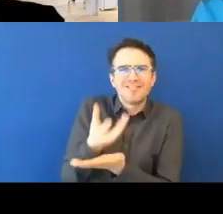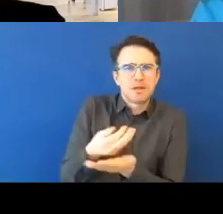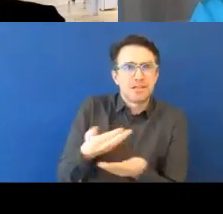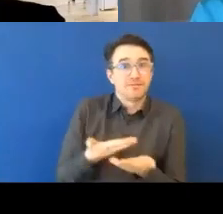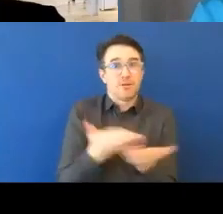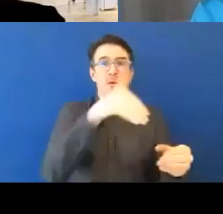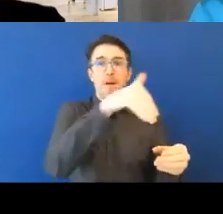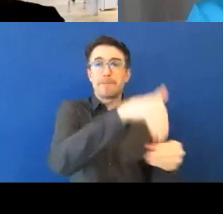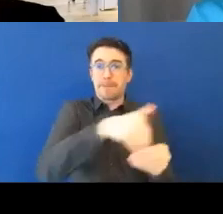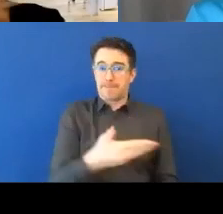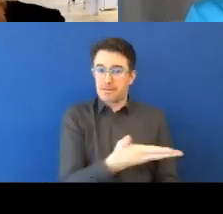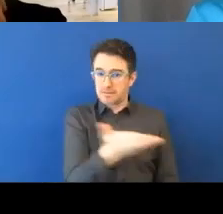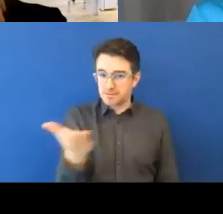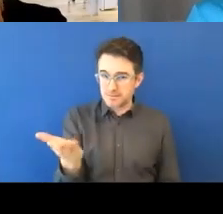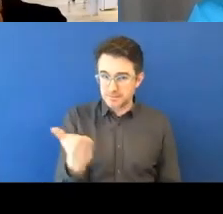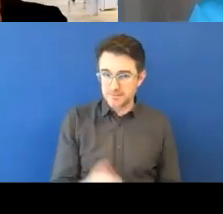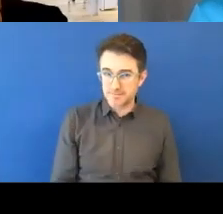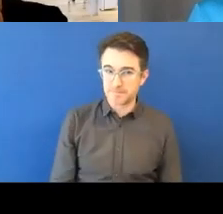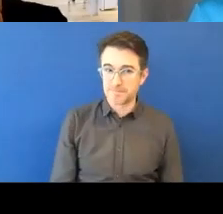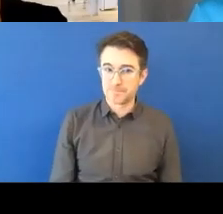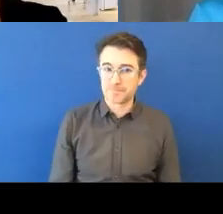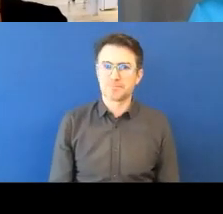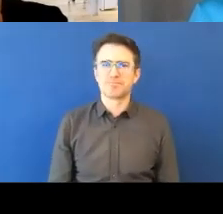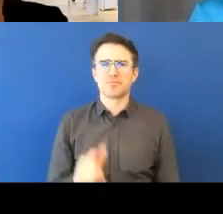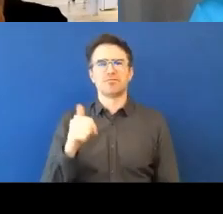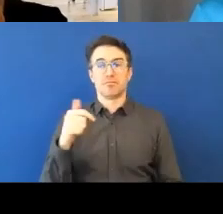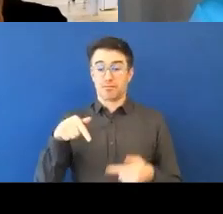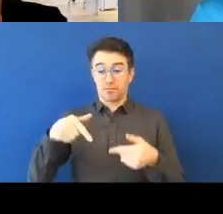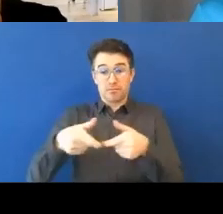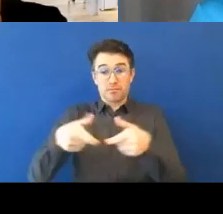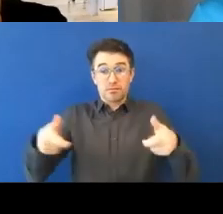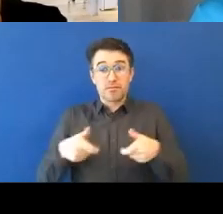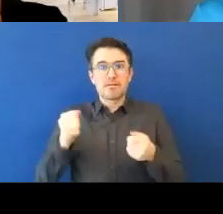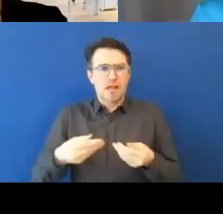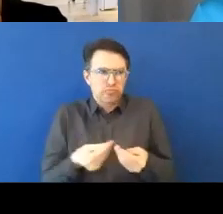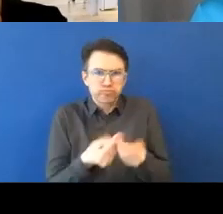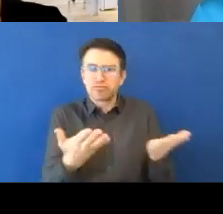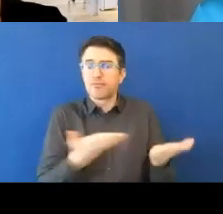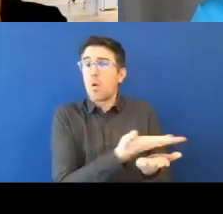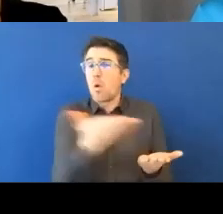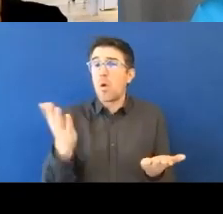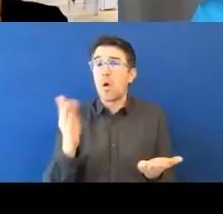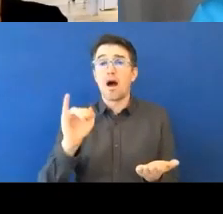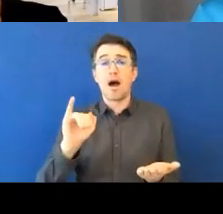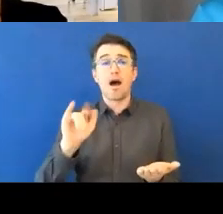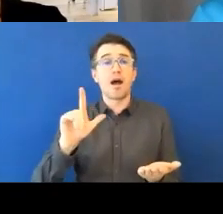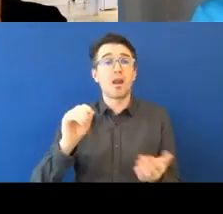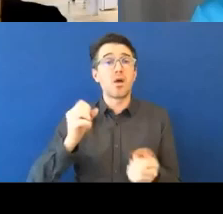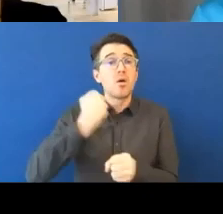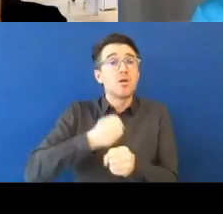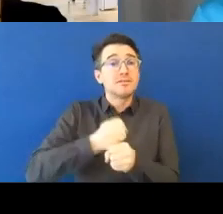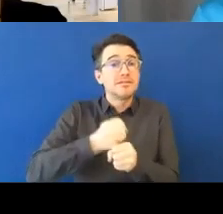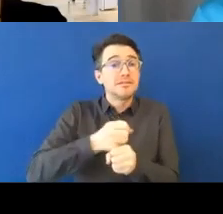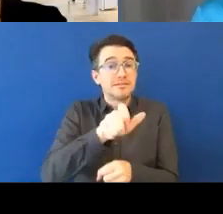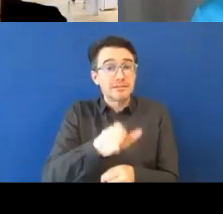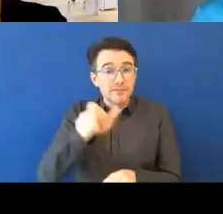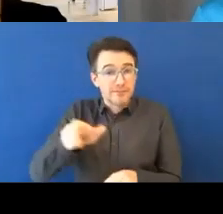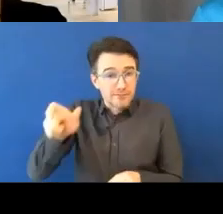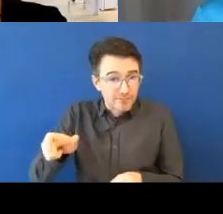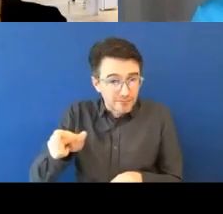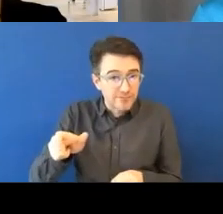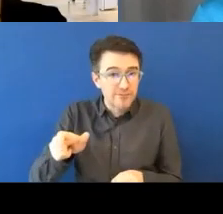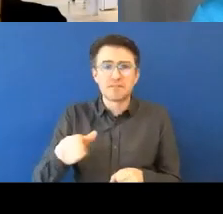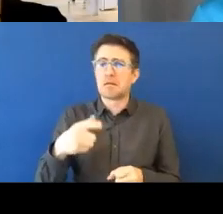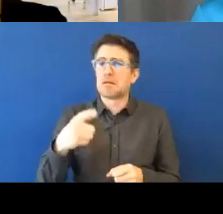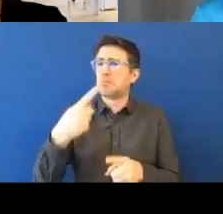at the end of the, we will remind you but please do contact GBDN or myself, Shulman at ILO and we